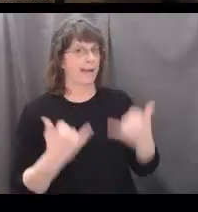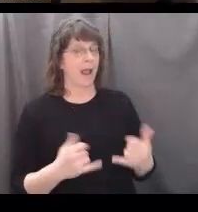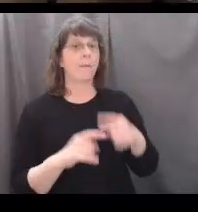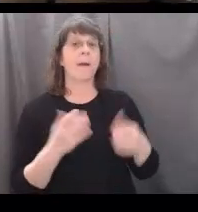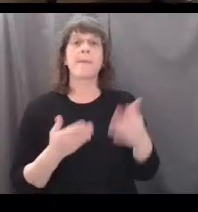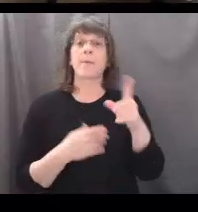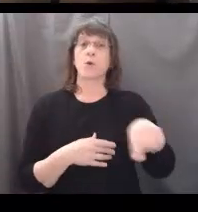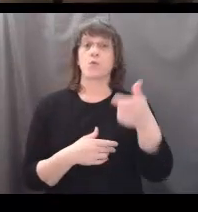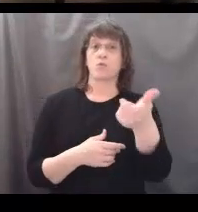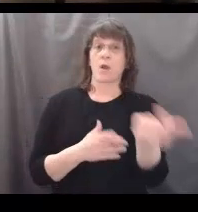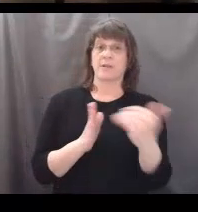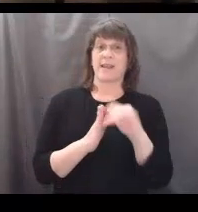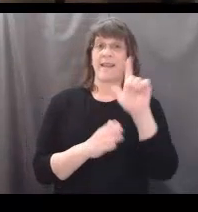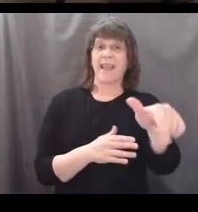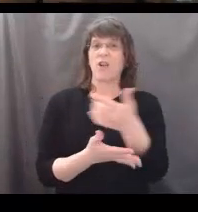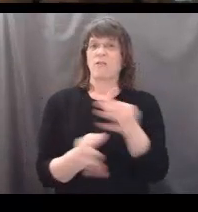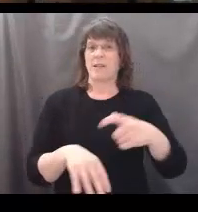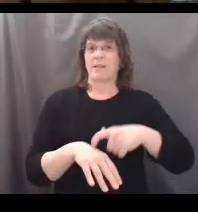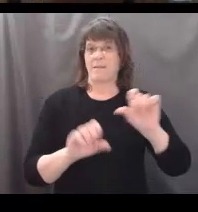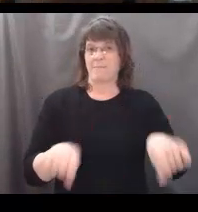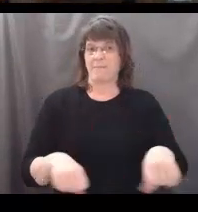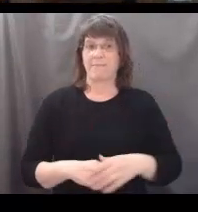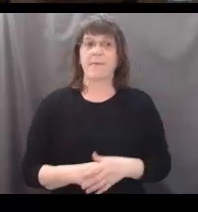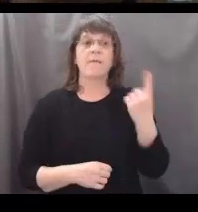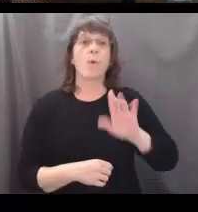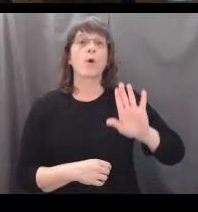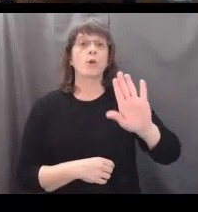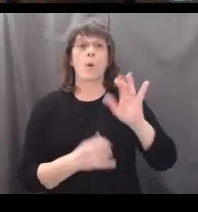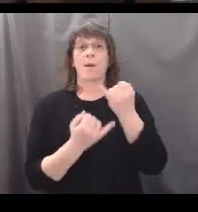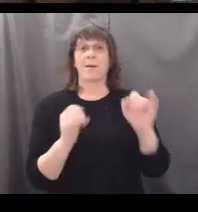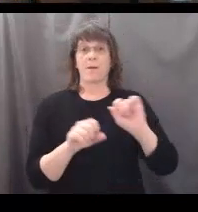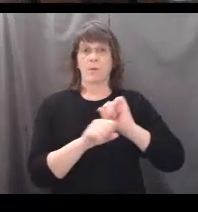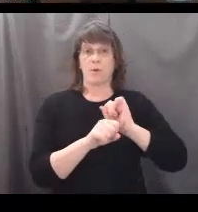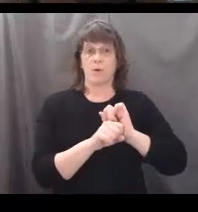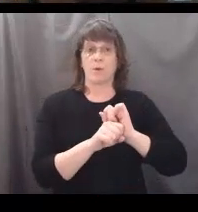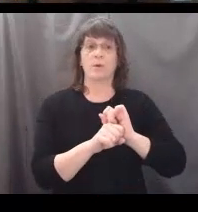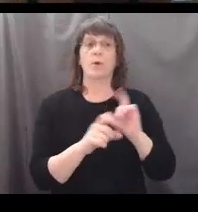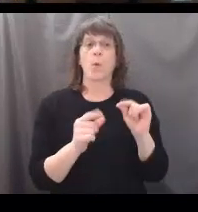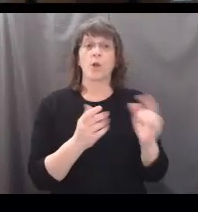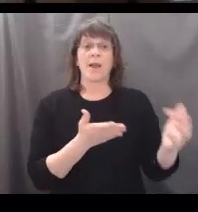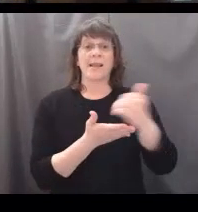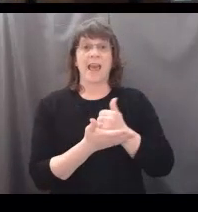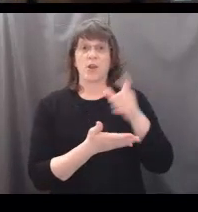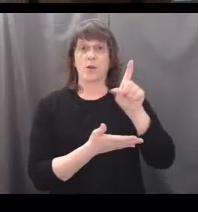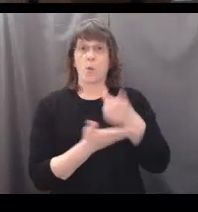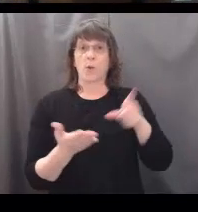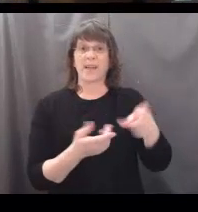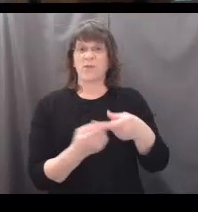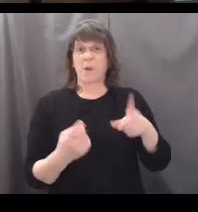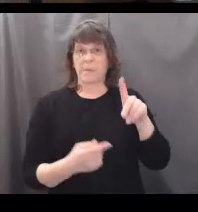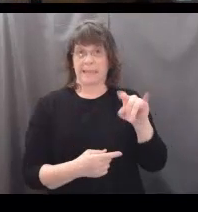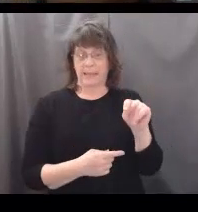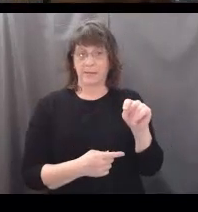but maybe you can watch it in your free time. For your asynchronous work, gather the materials needed from your kit.